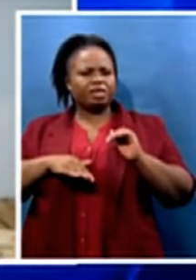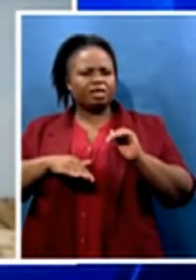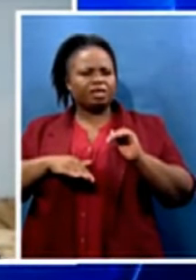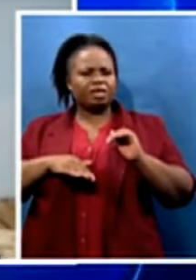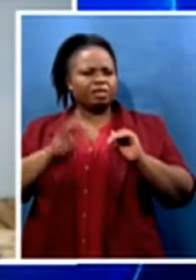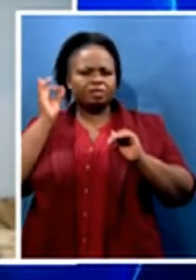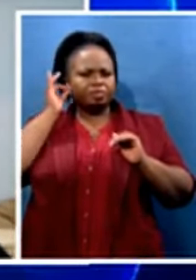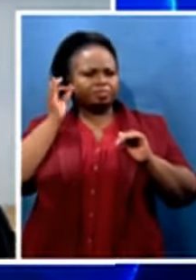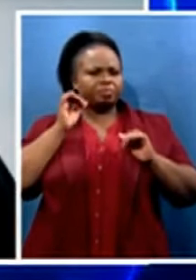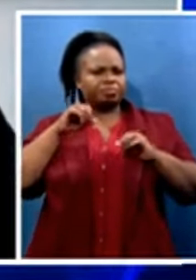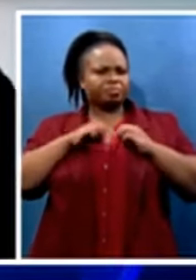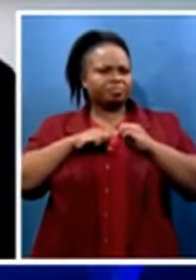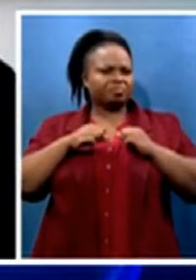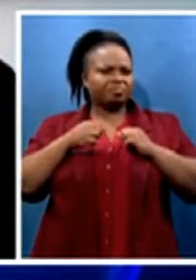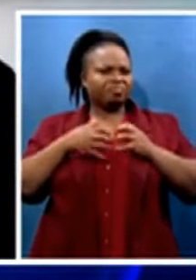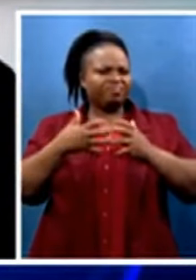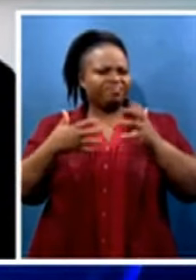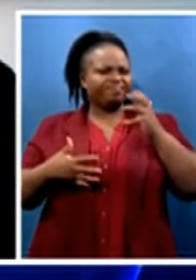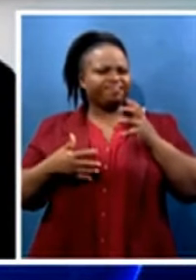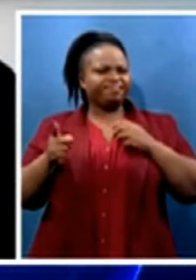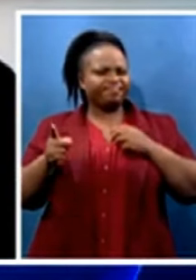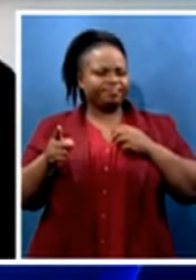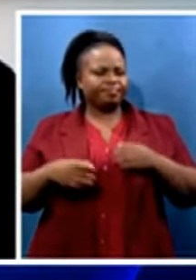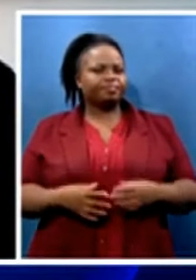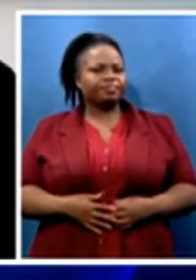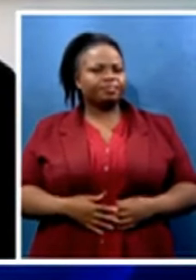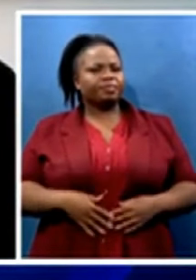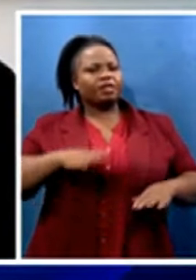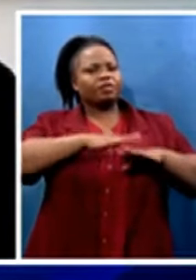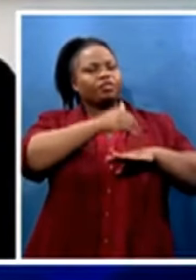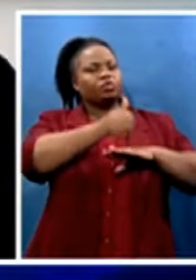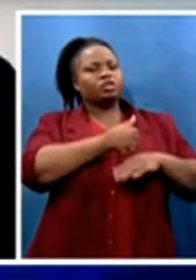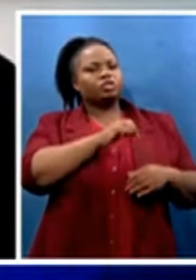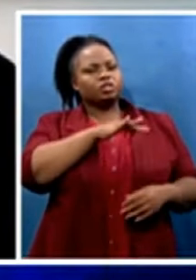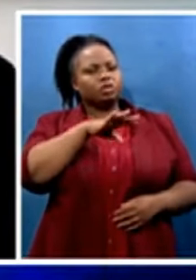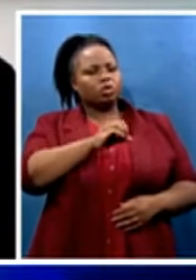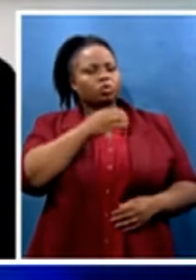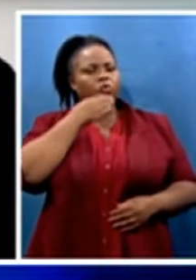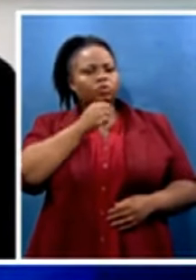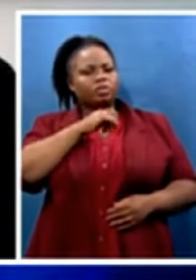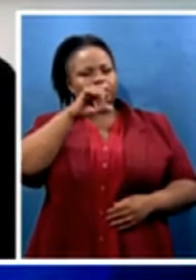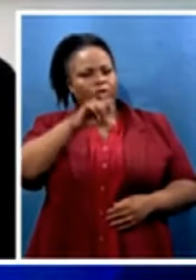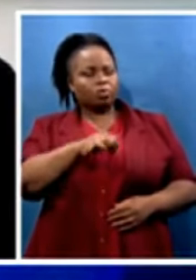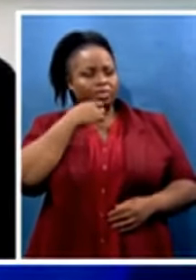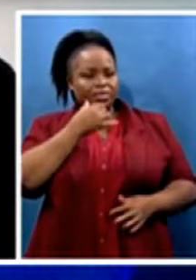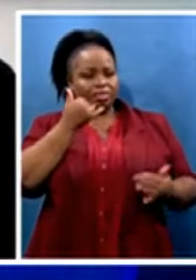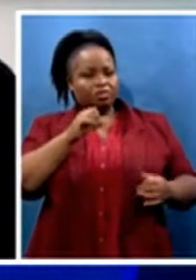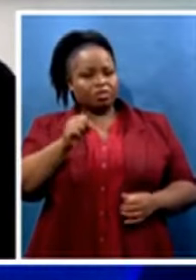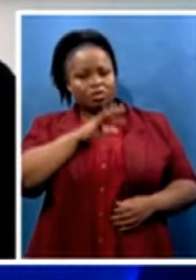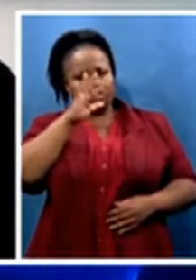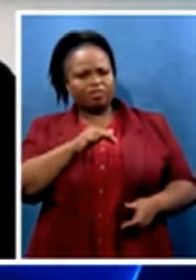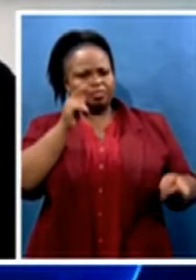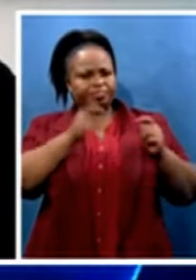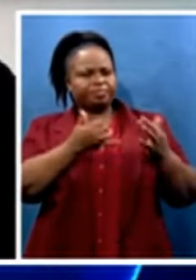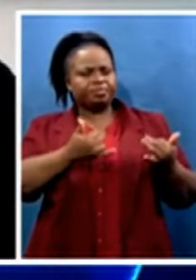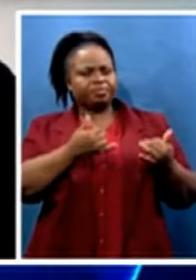Yeah. And we've seen the Foundation CEO, Silo Hatang, saying that this was a turning point for South Africa. So what's your confidence then in the South